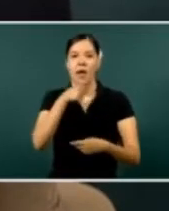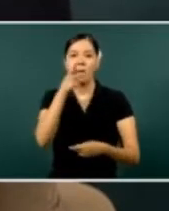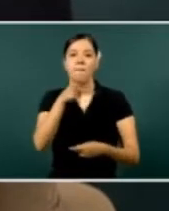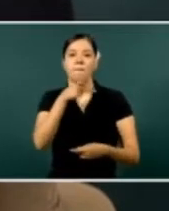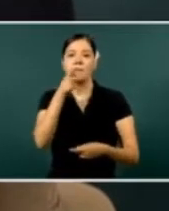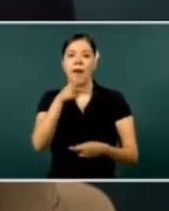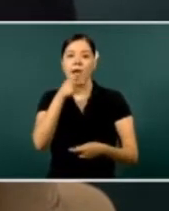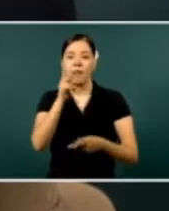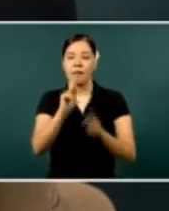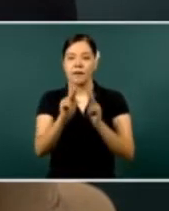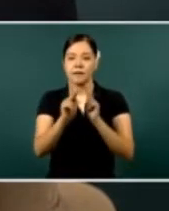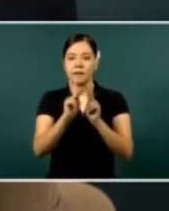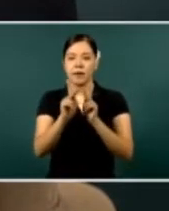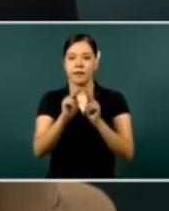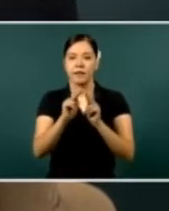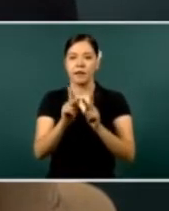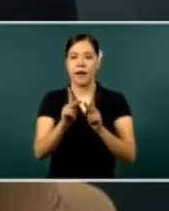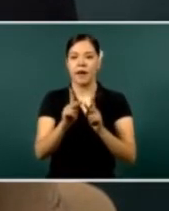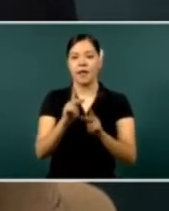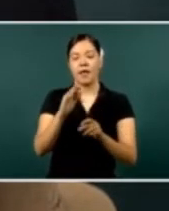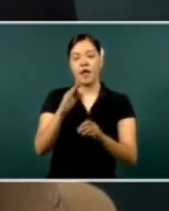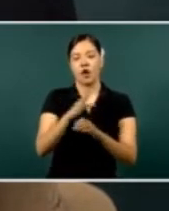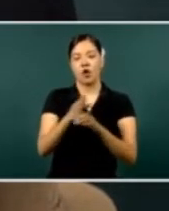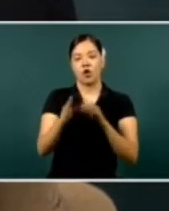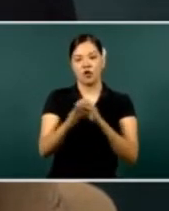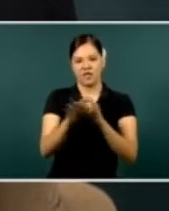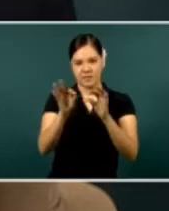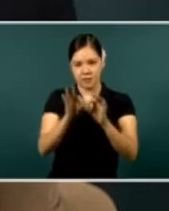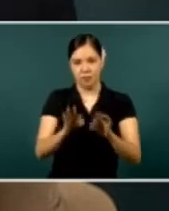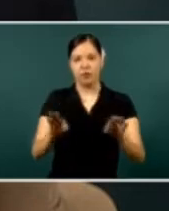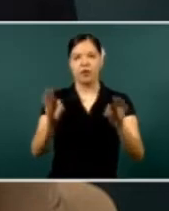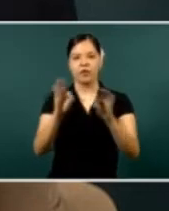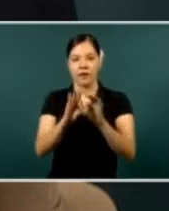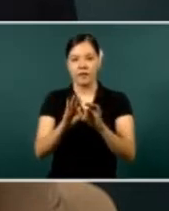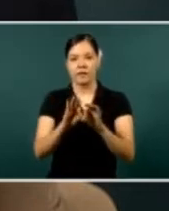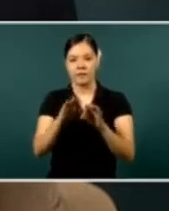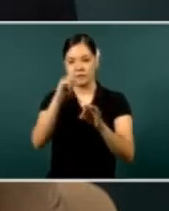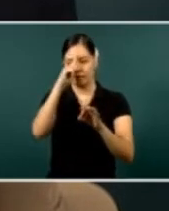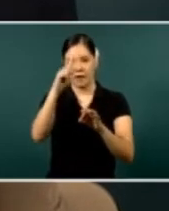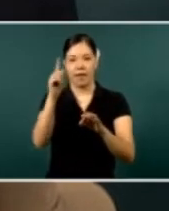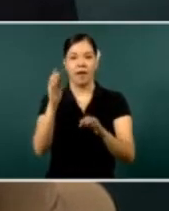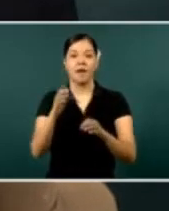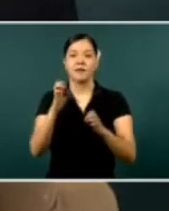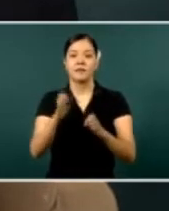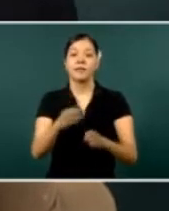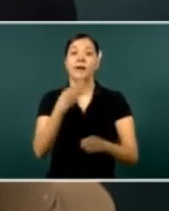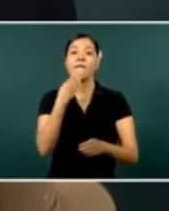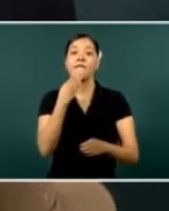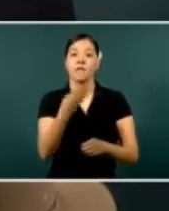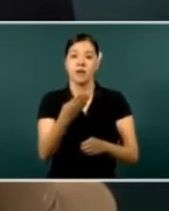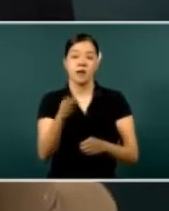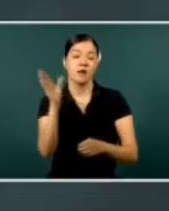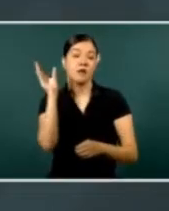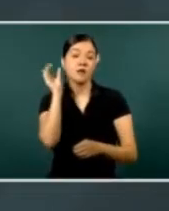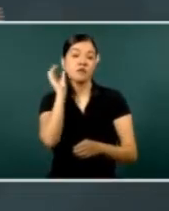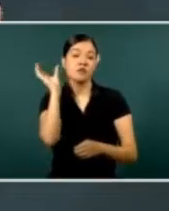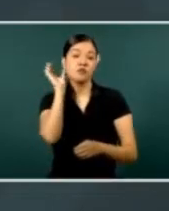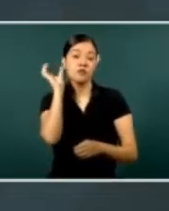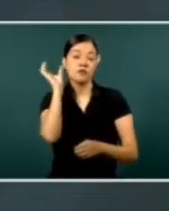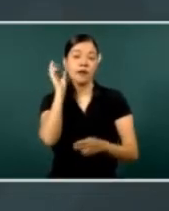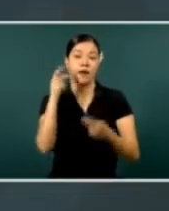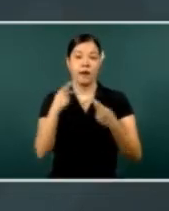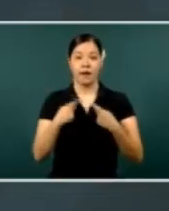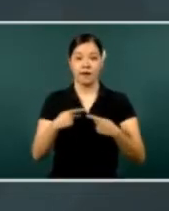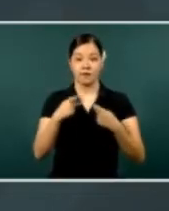but many other matters that we've been dealing with and will continue to deal with, to listen